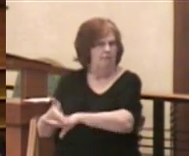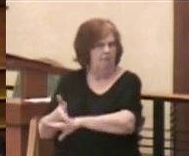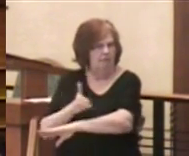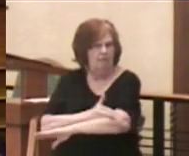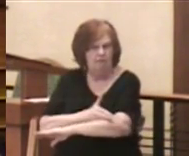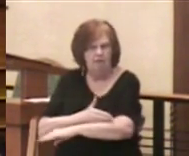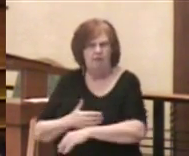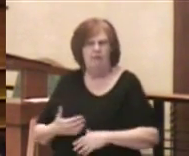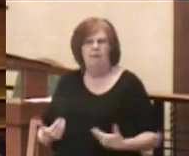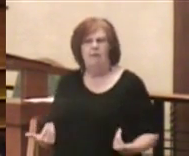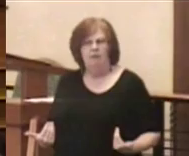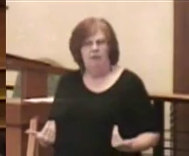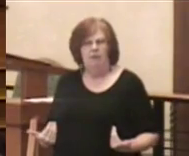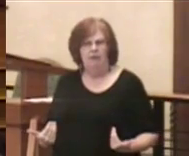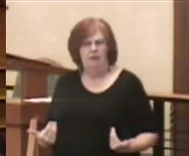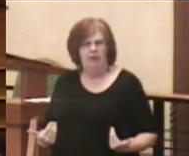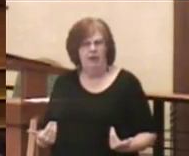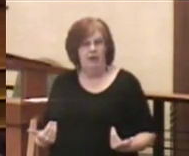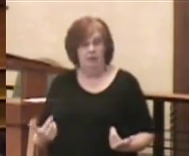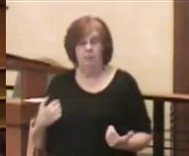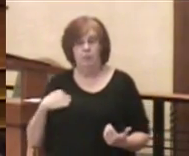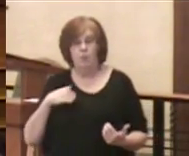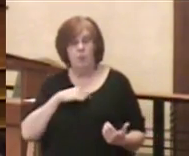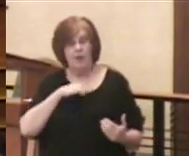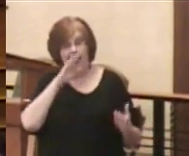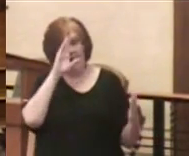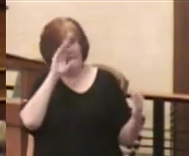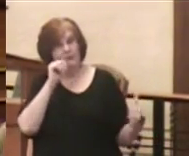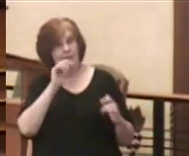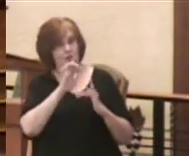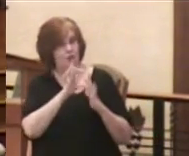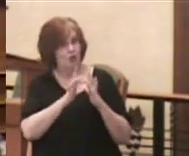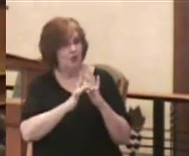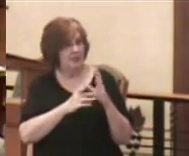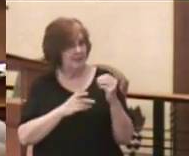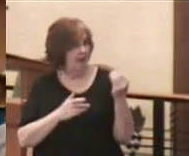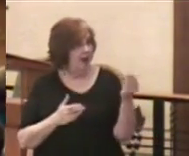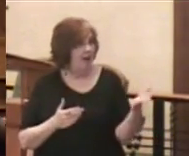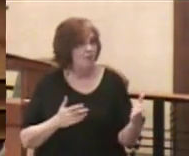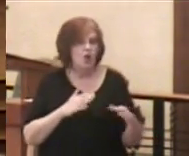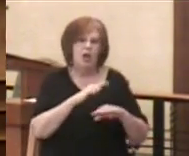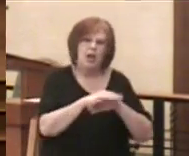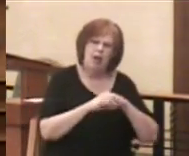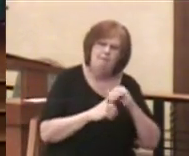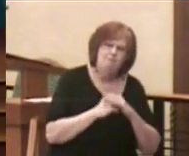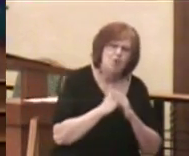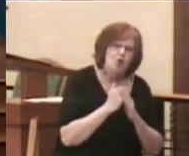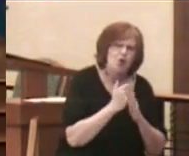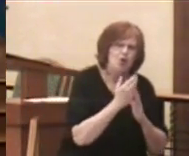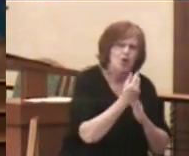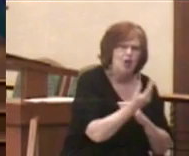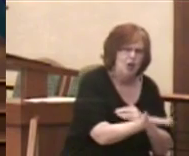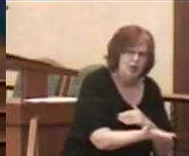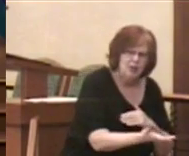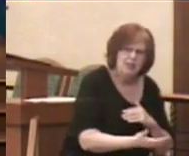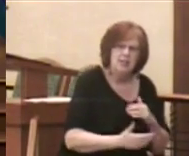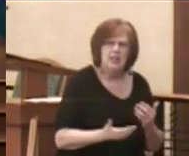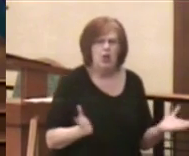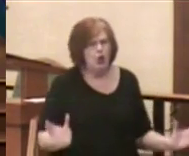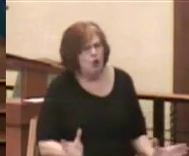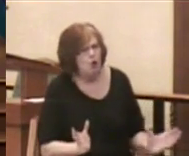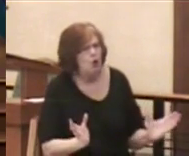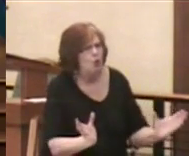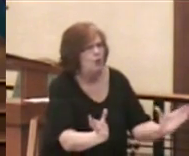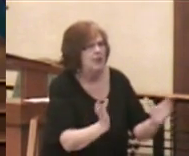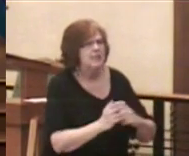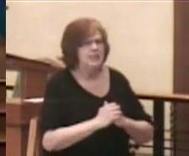Well, we would expect that Jesus would offer a comforting word, an encouraging word,